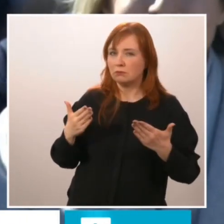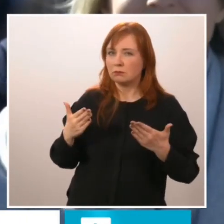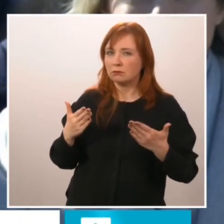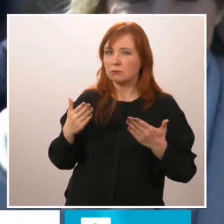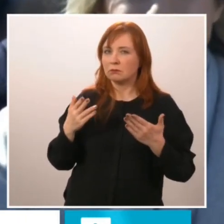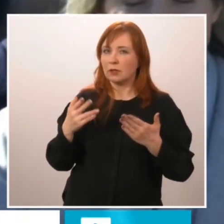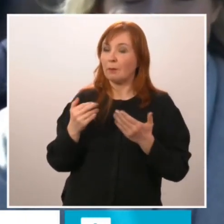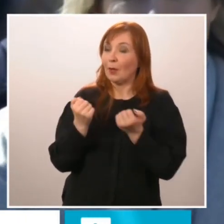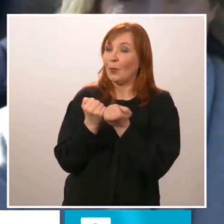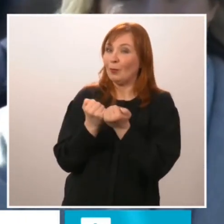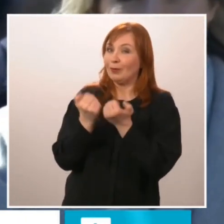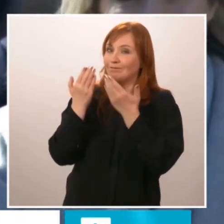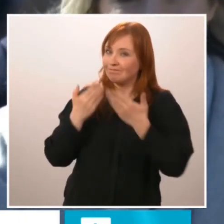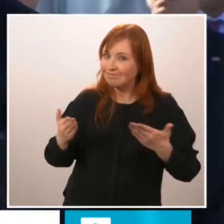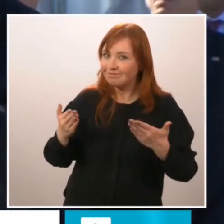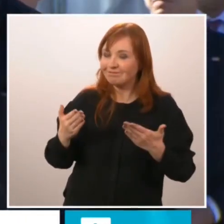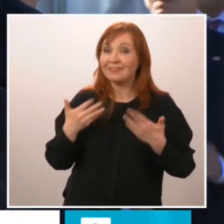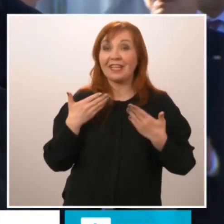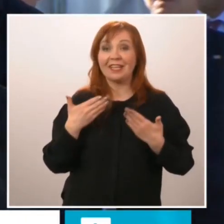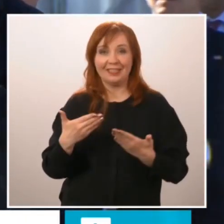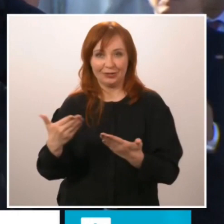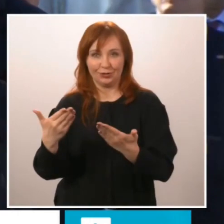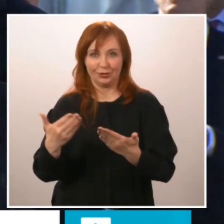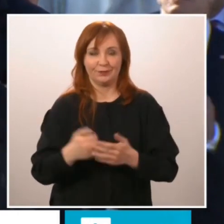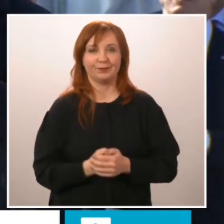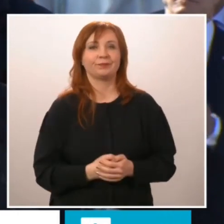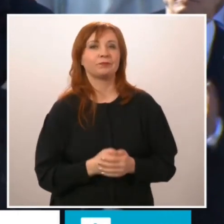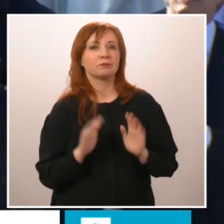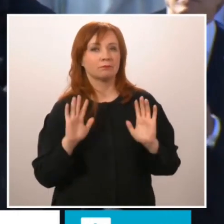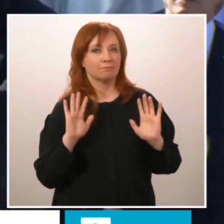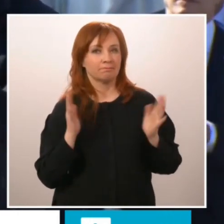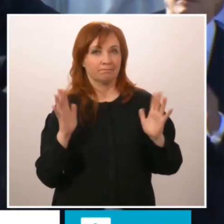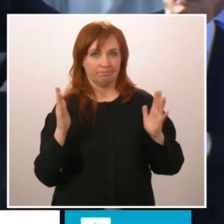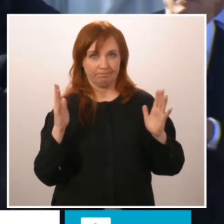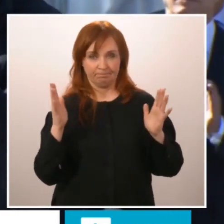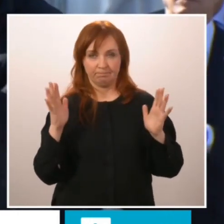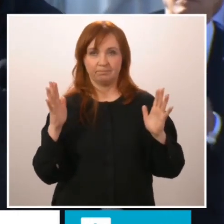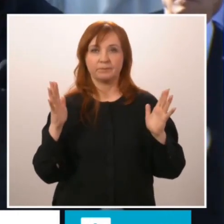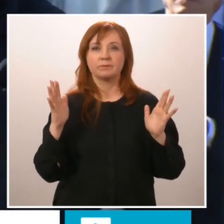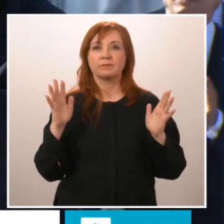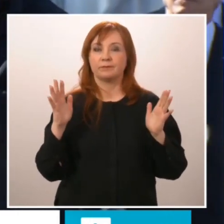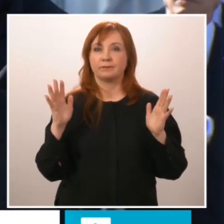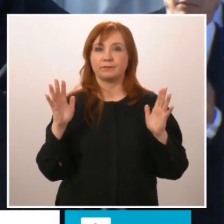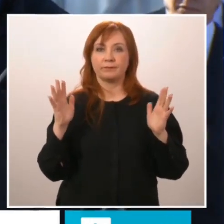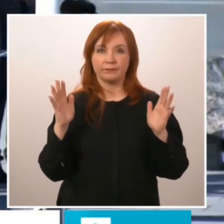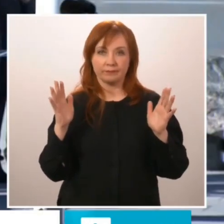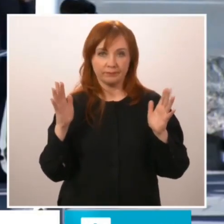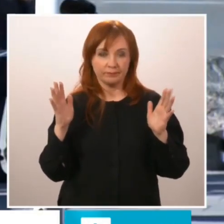partners. Thank you. you. you.